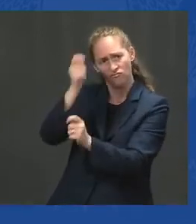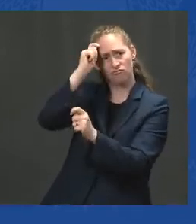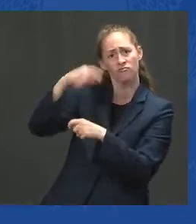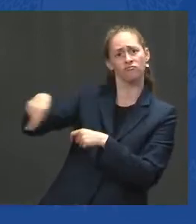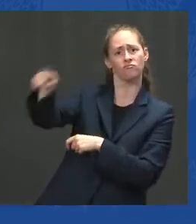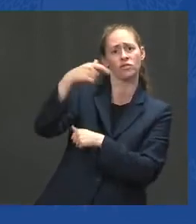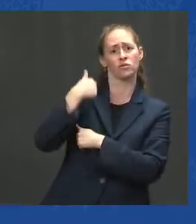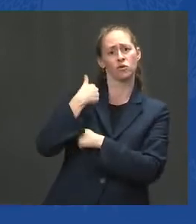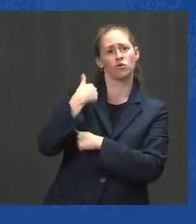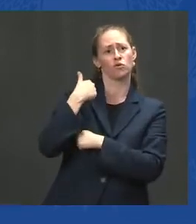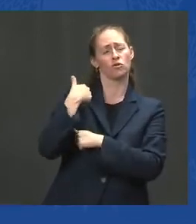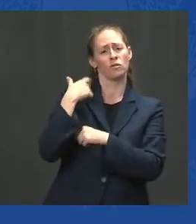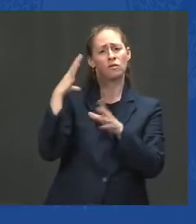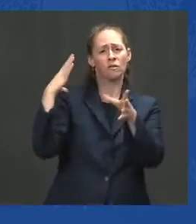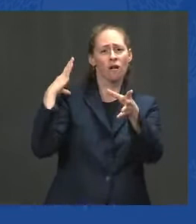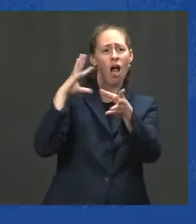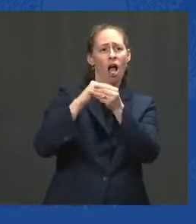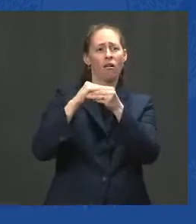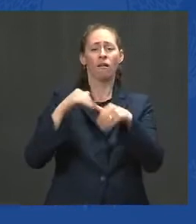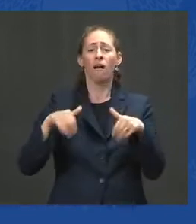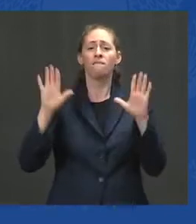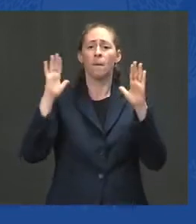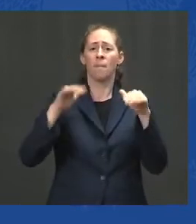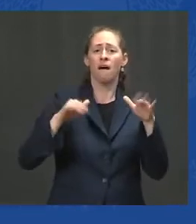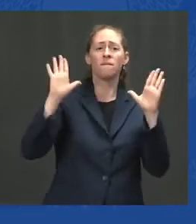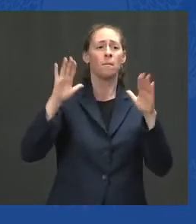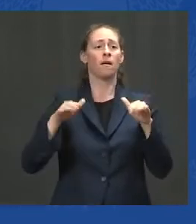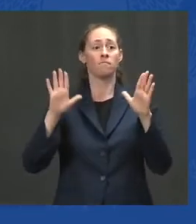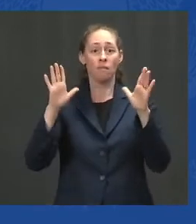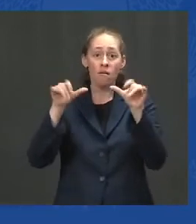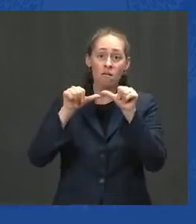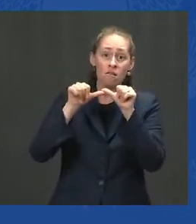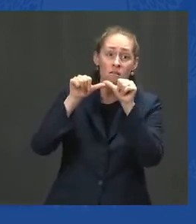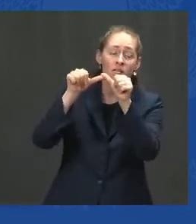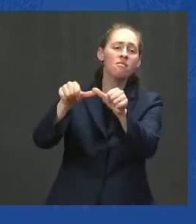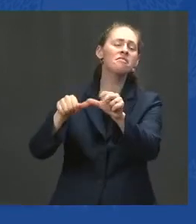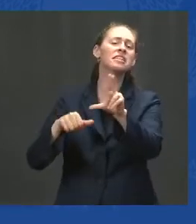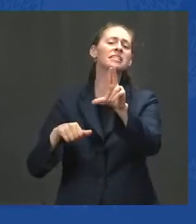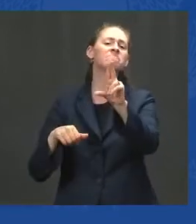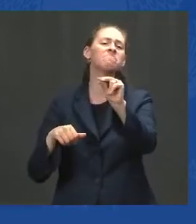continue to risk their lives in a military accident that should have ended up long ago.